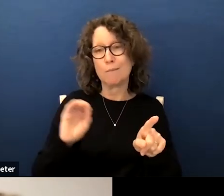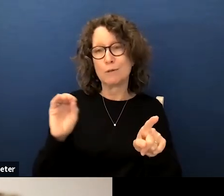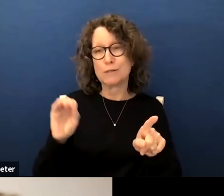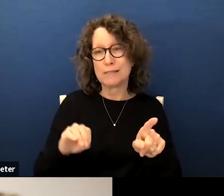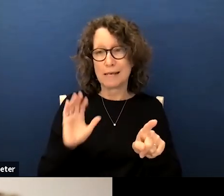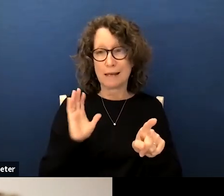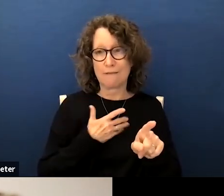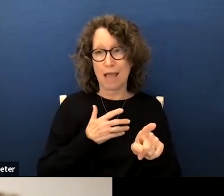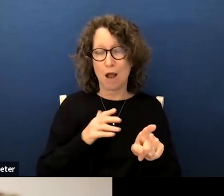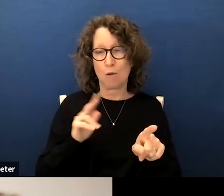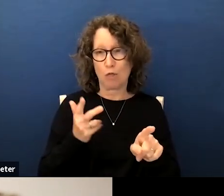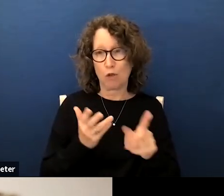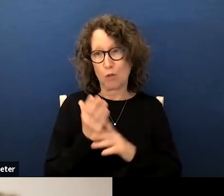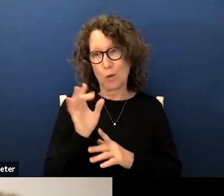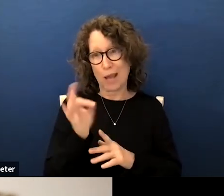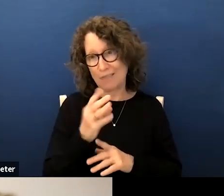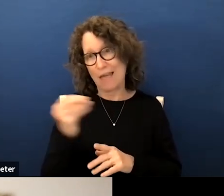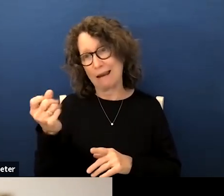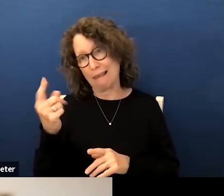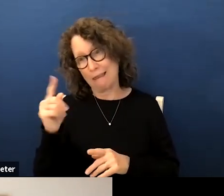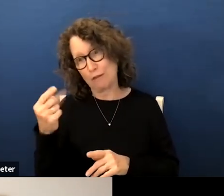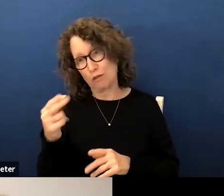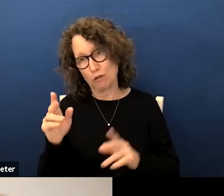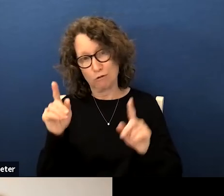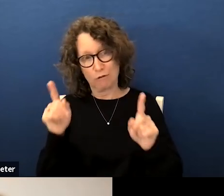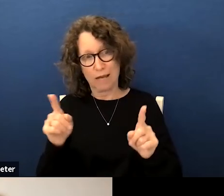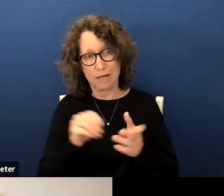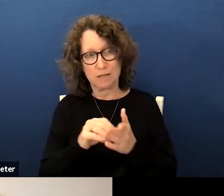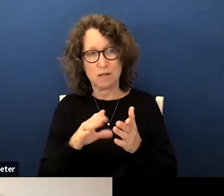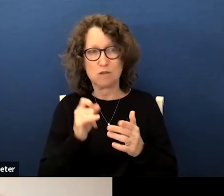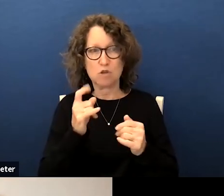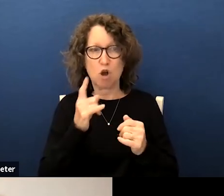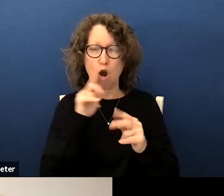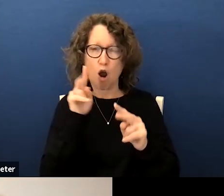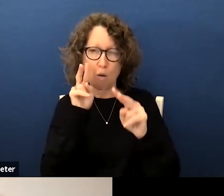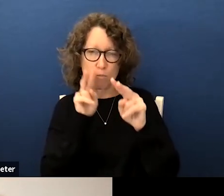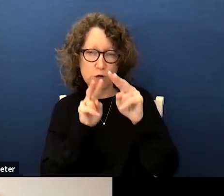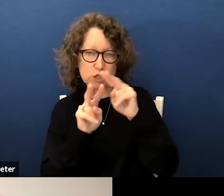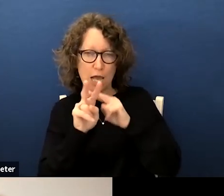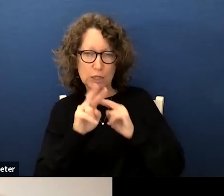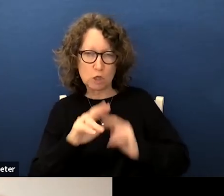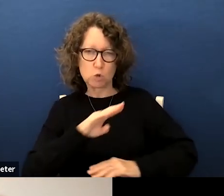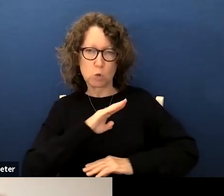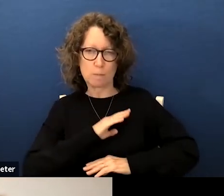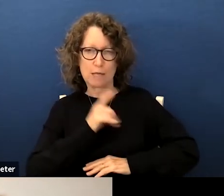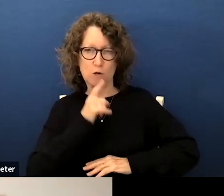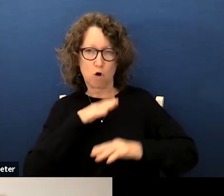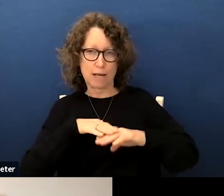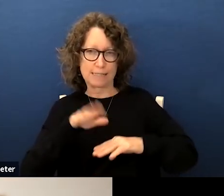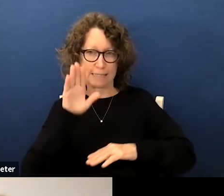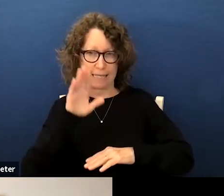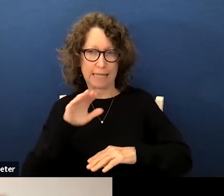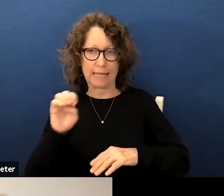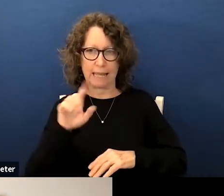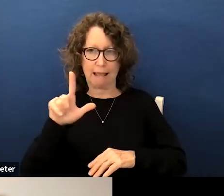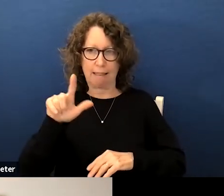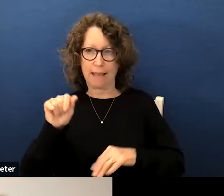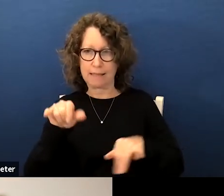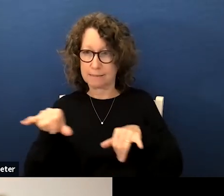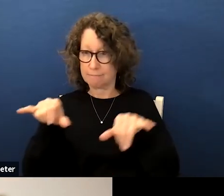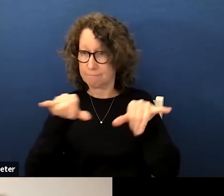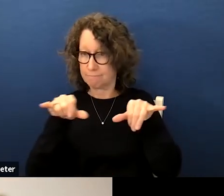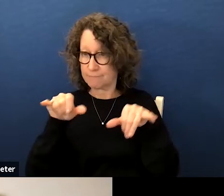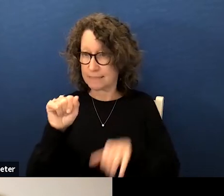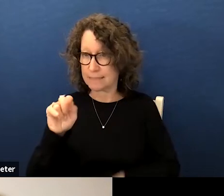of our third through eighth grade and 11th grade students are projected to meet or exceed ela standards